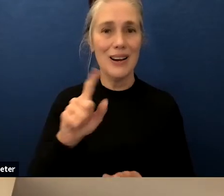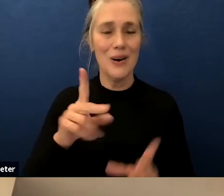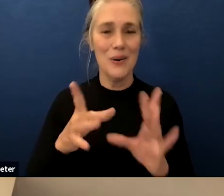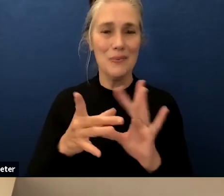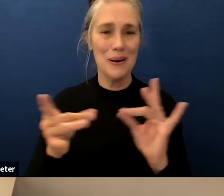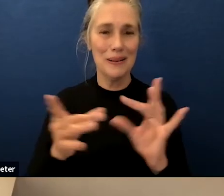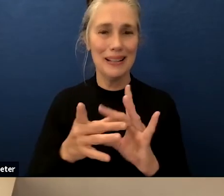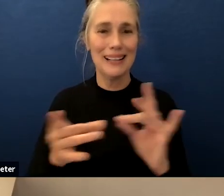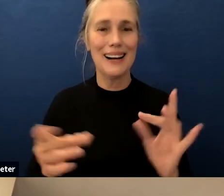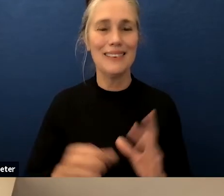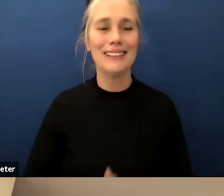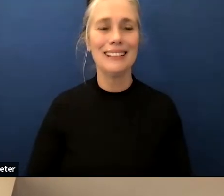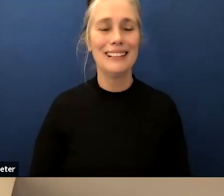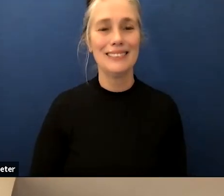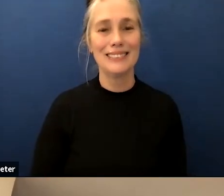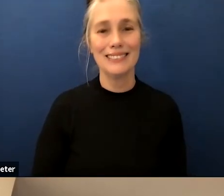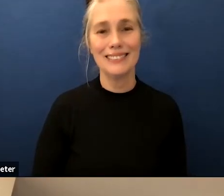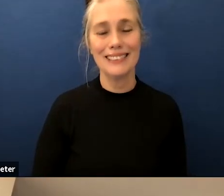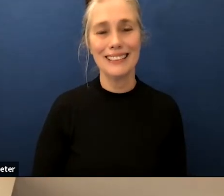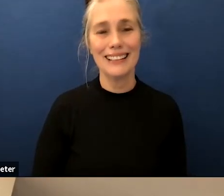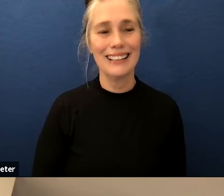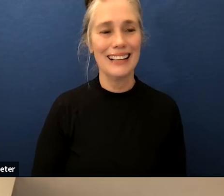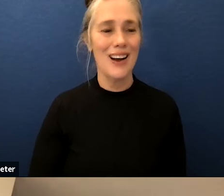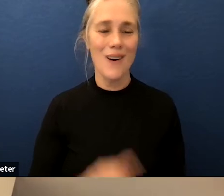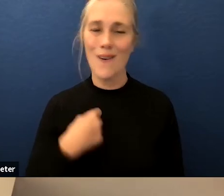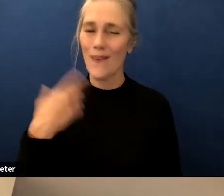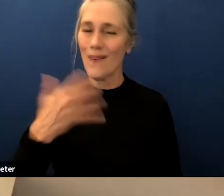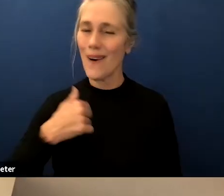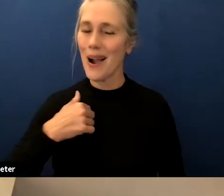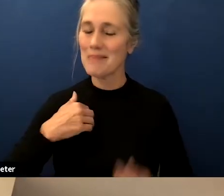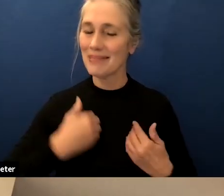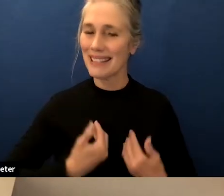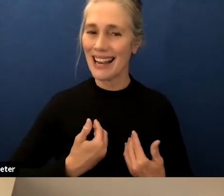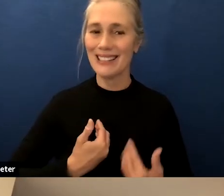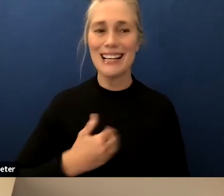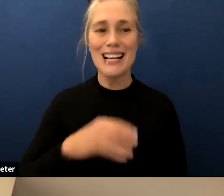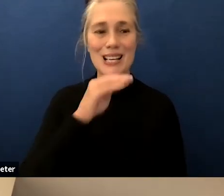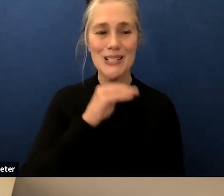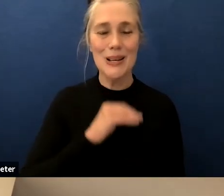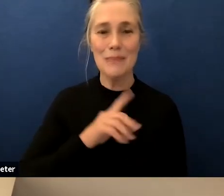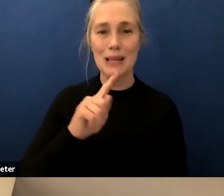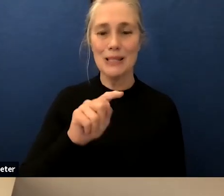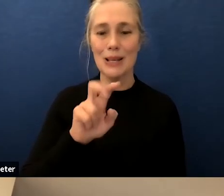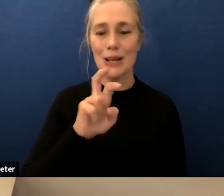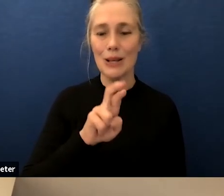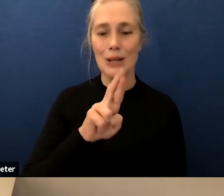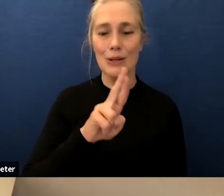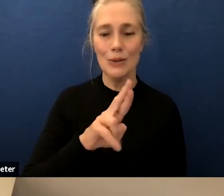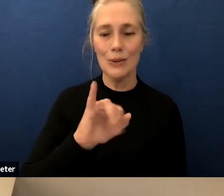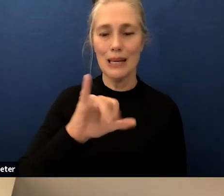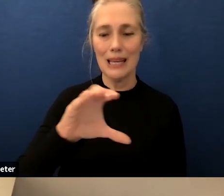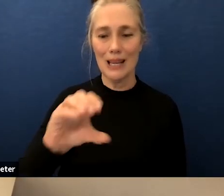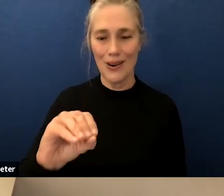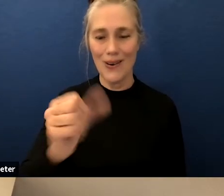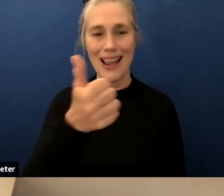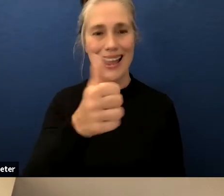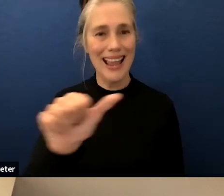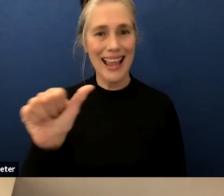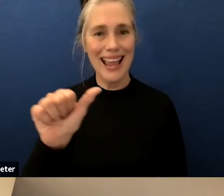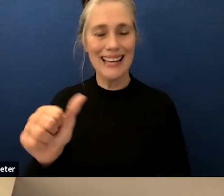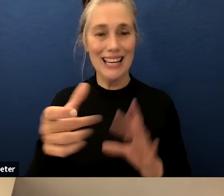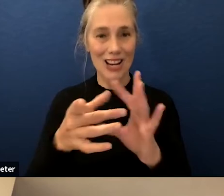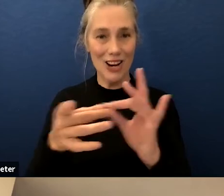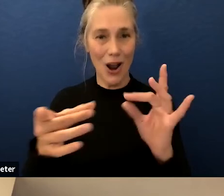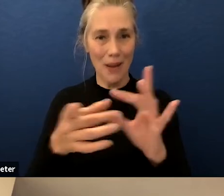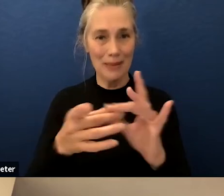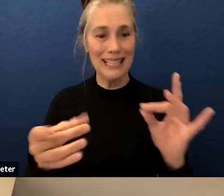oh i'm tired uh mr jio any public comments on this item thank you president